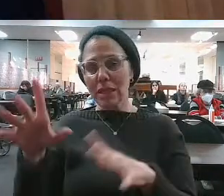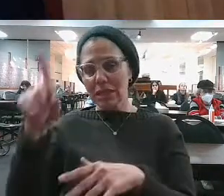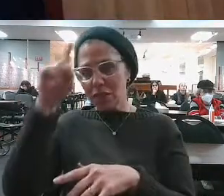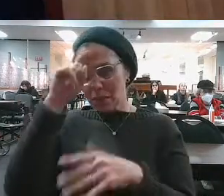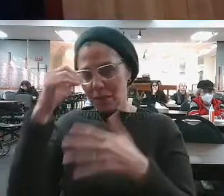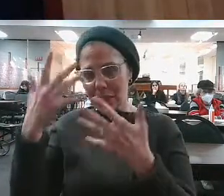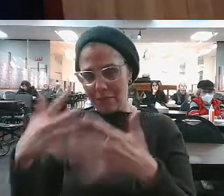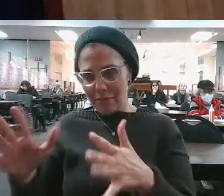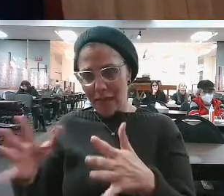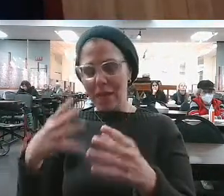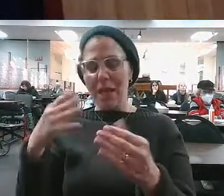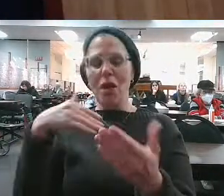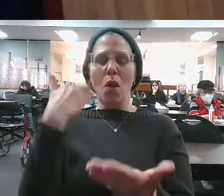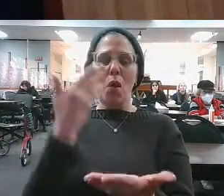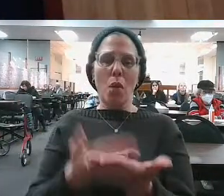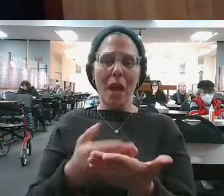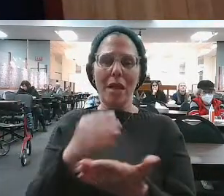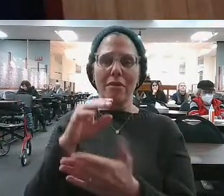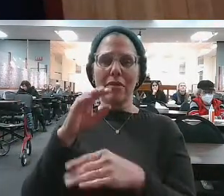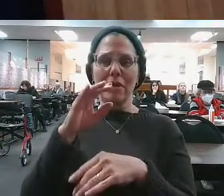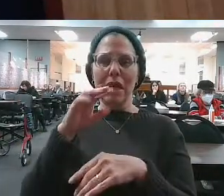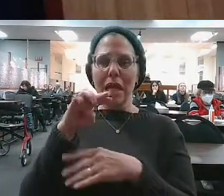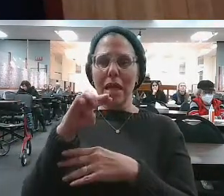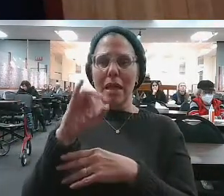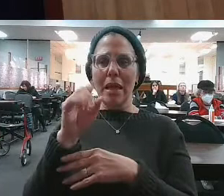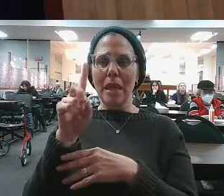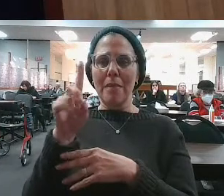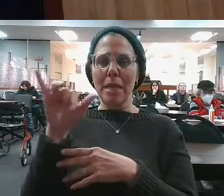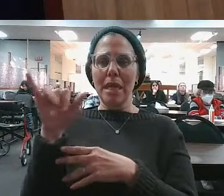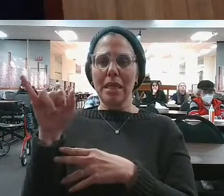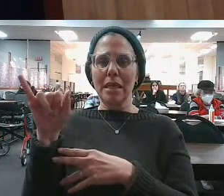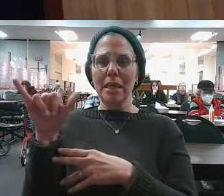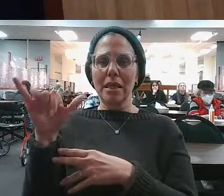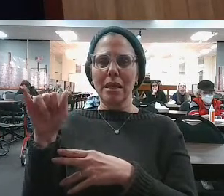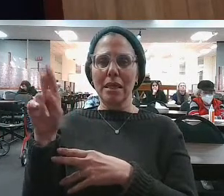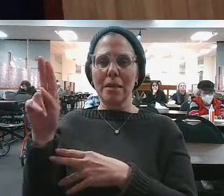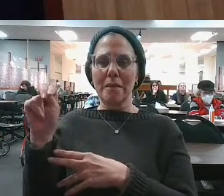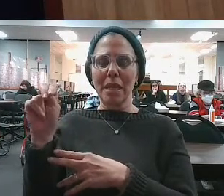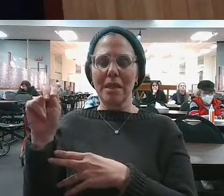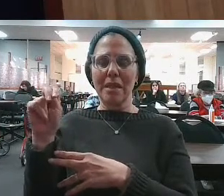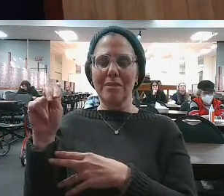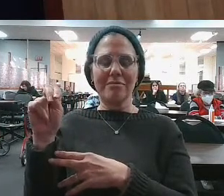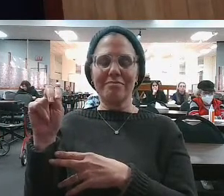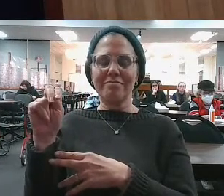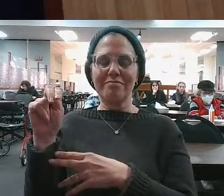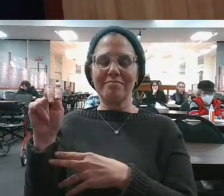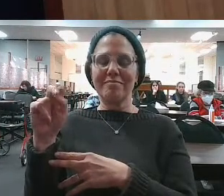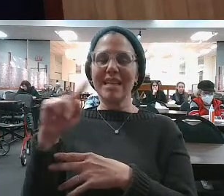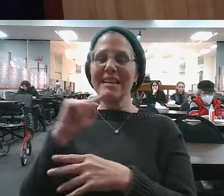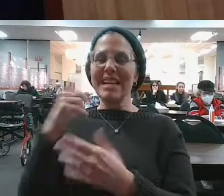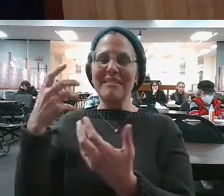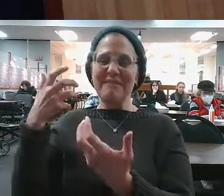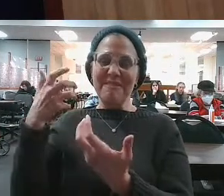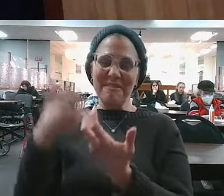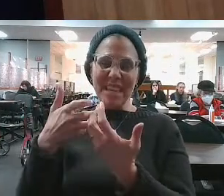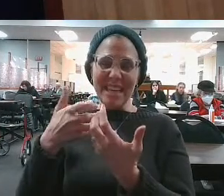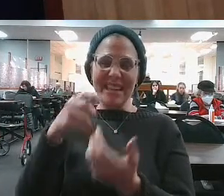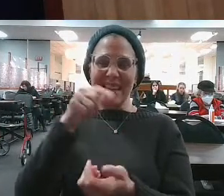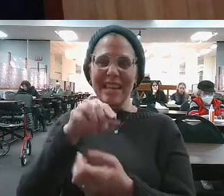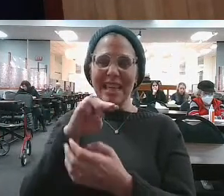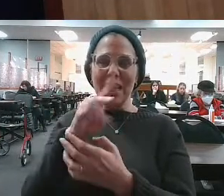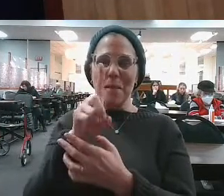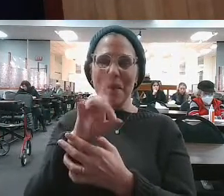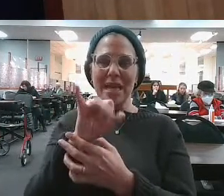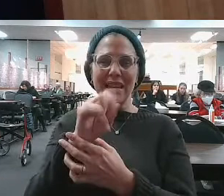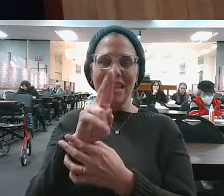comes to Midian. What happens to Moshe Rabbeinu in Midian? San Sofra says, Moshe never really fit in in Midian. How do we know